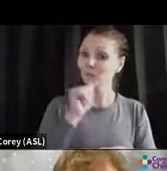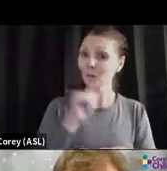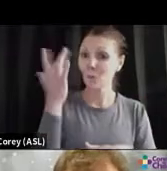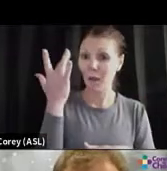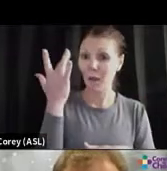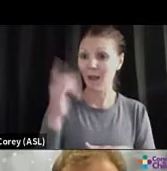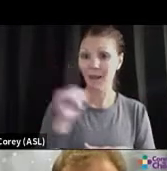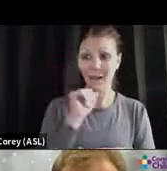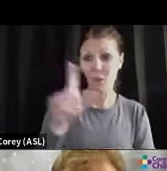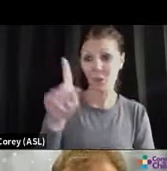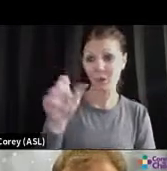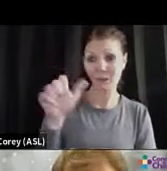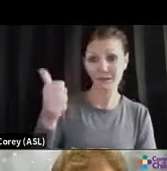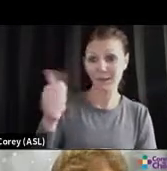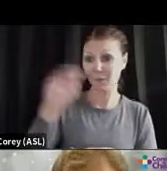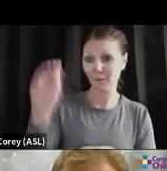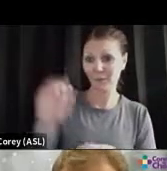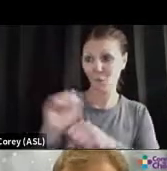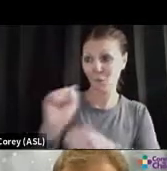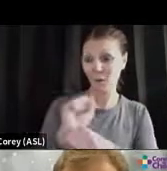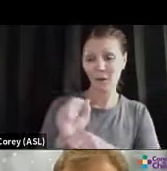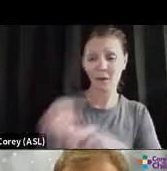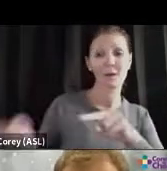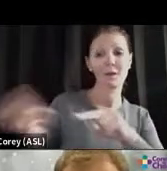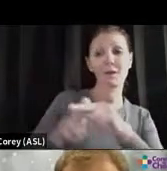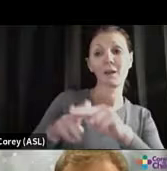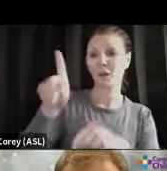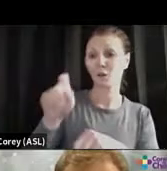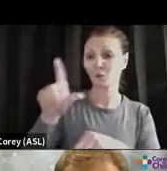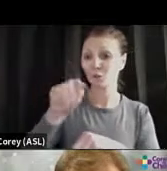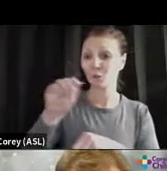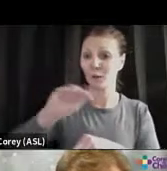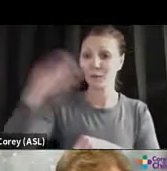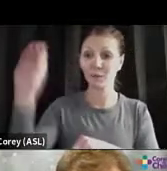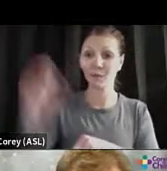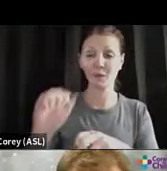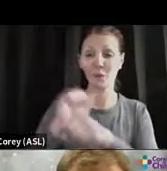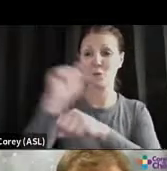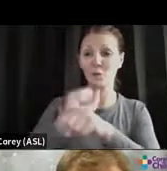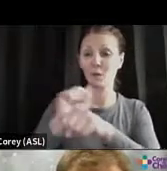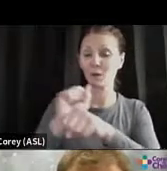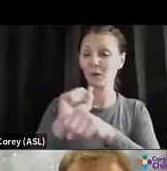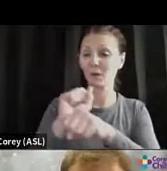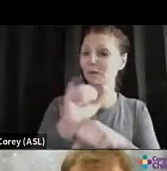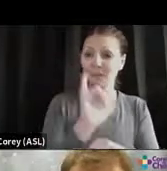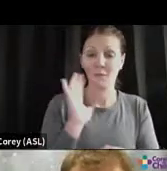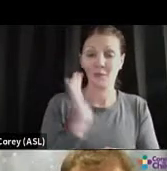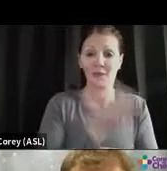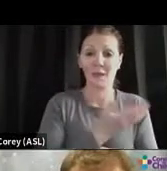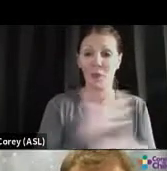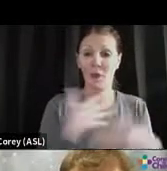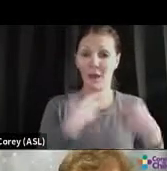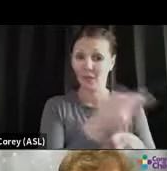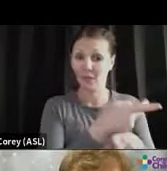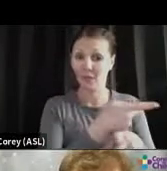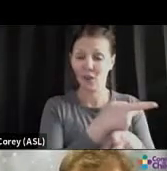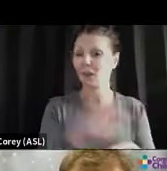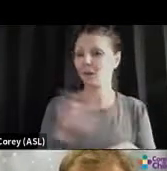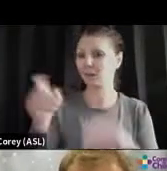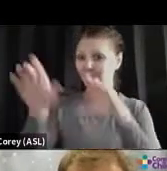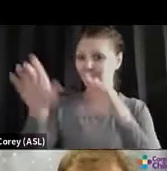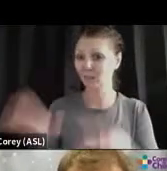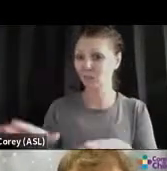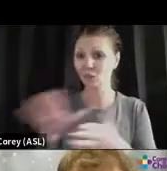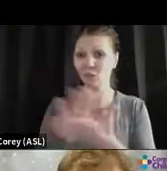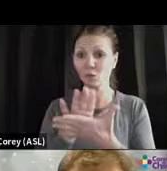110%, they're working at 120%. And just as much as our healthcare providers have been the front lines, so have our teachers and school staff